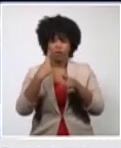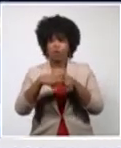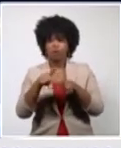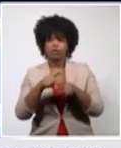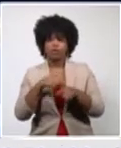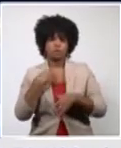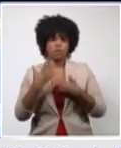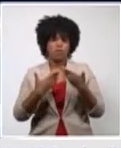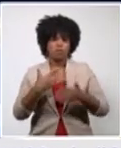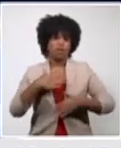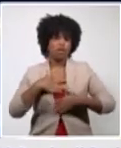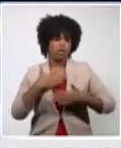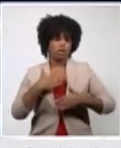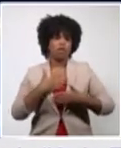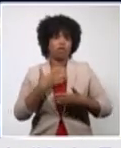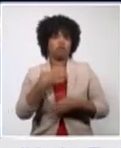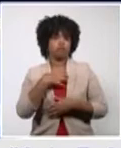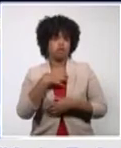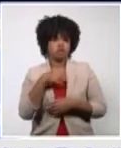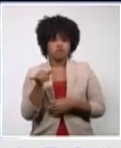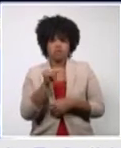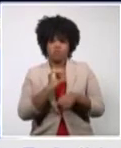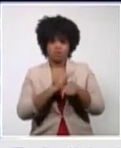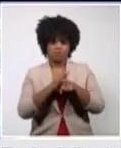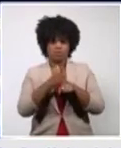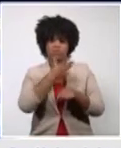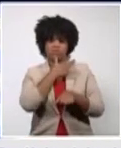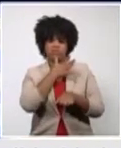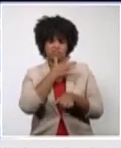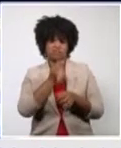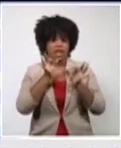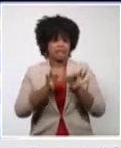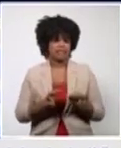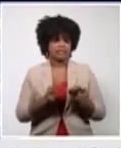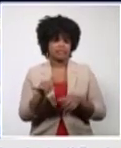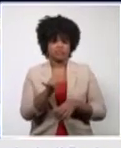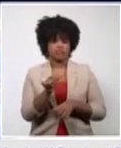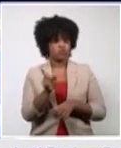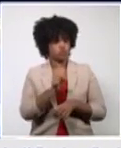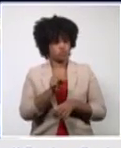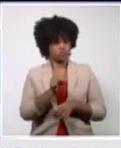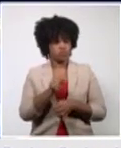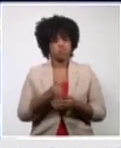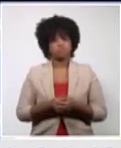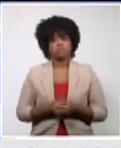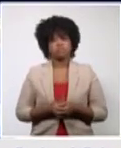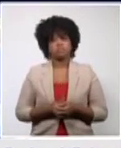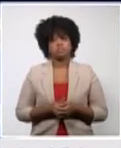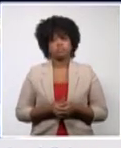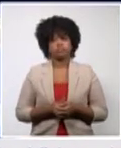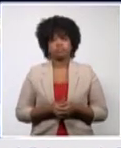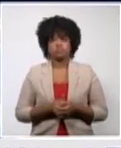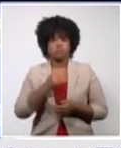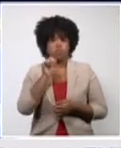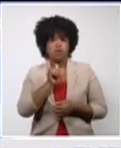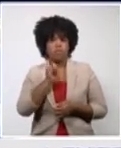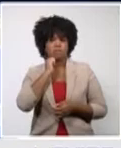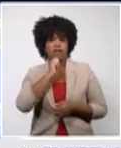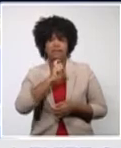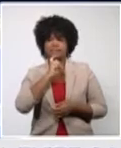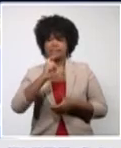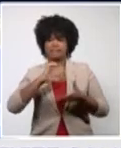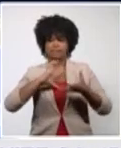complicate the situation even more in the world.